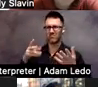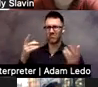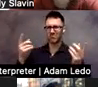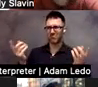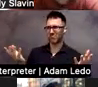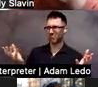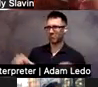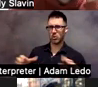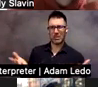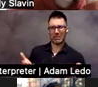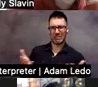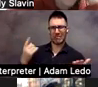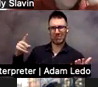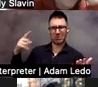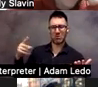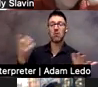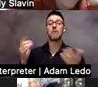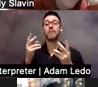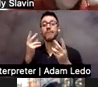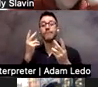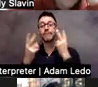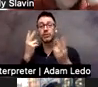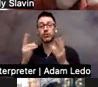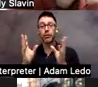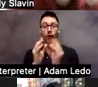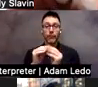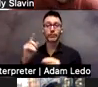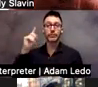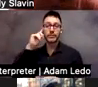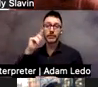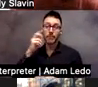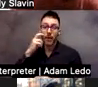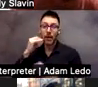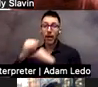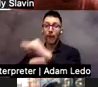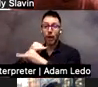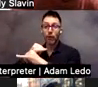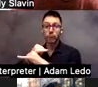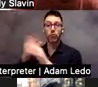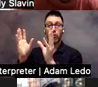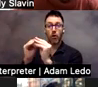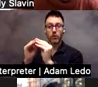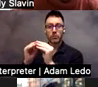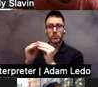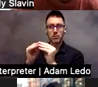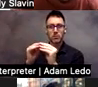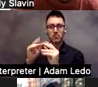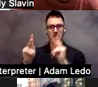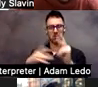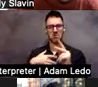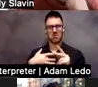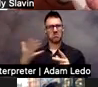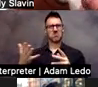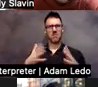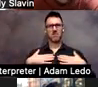at the DeafBlind International Conference. And they just, people don't see that connection between physical education or physical activity